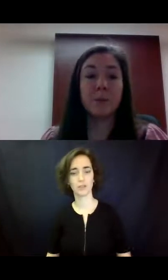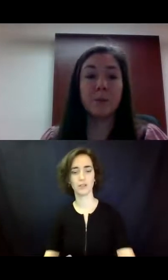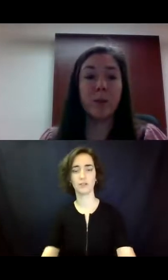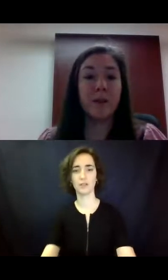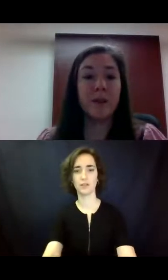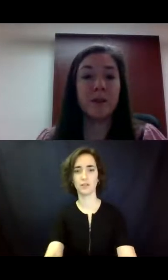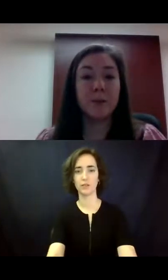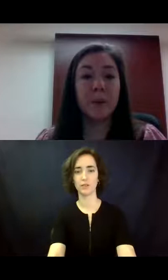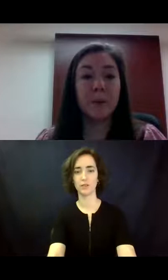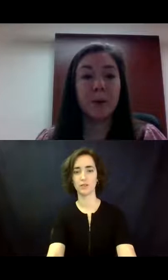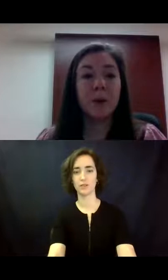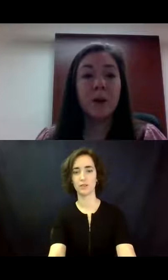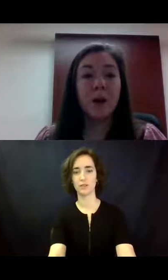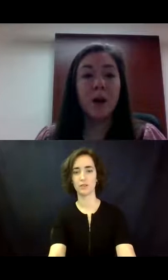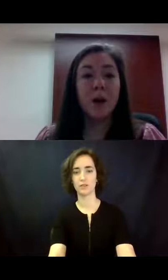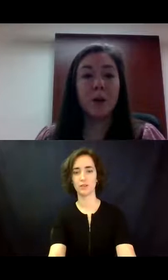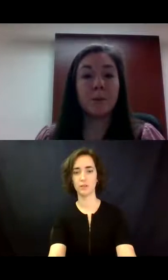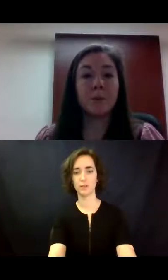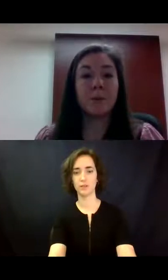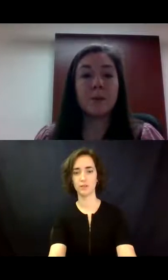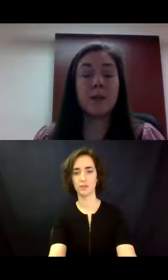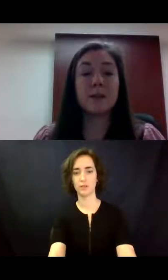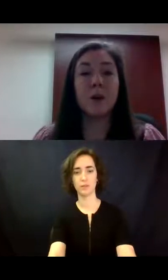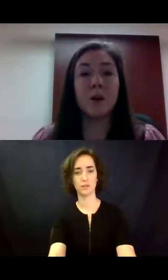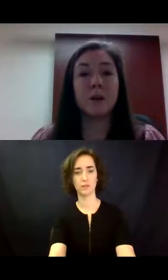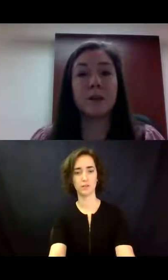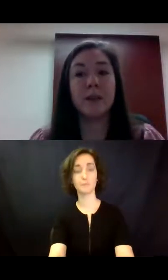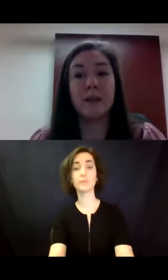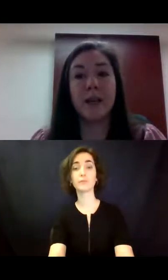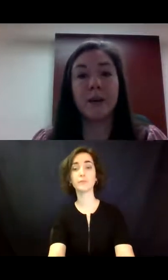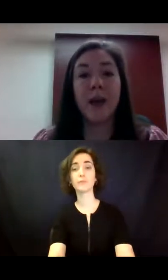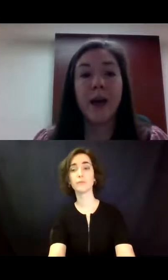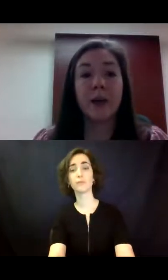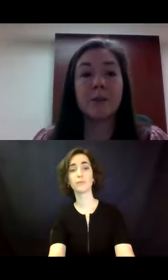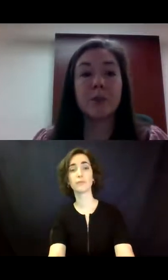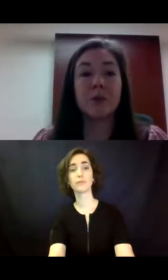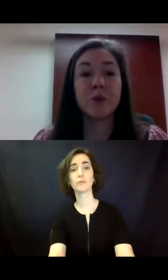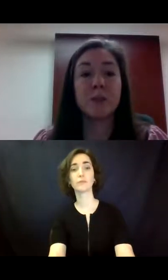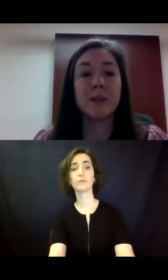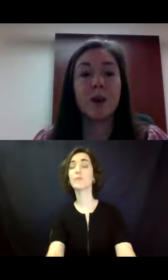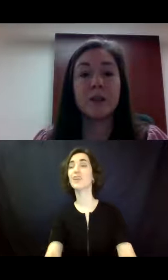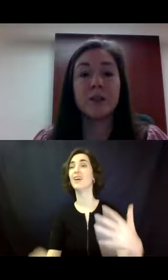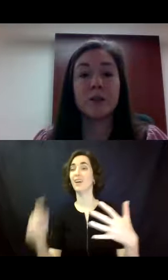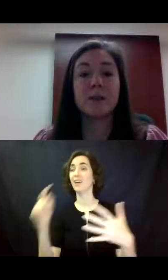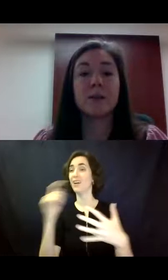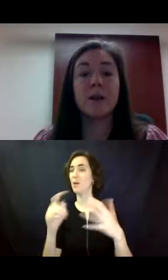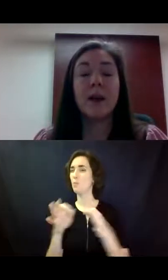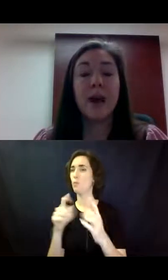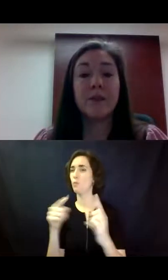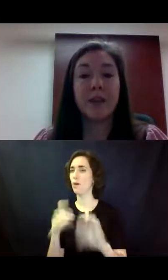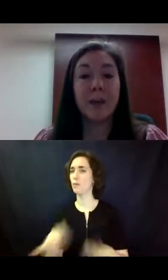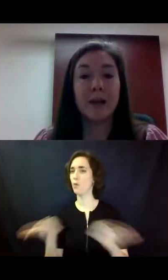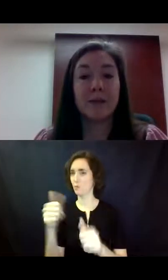So some important things to remember, um, this law, the Dustin Gary Act presumes that all adults